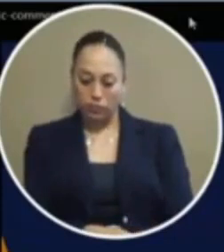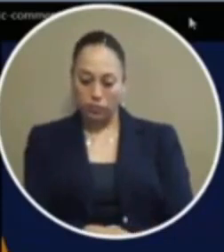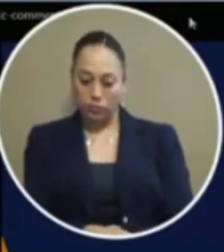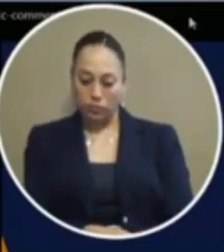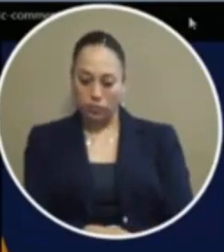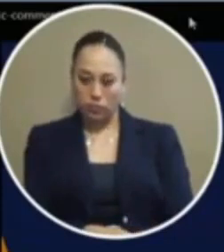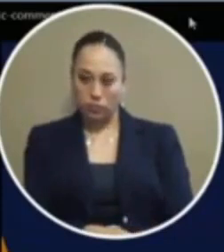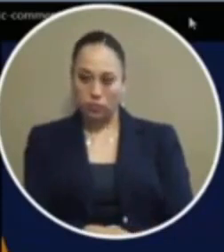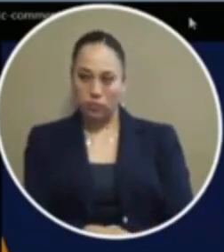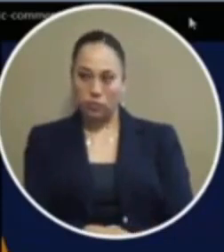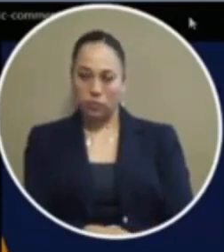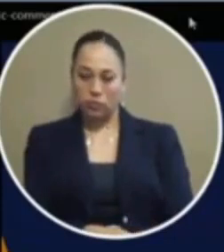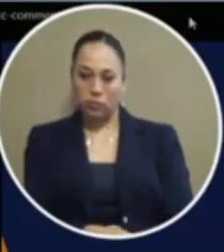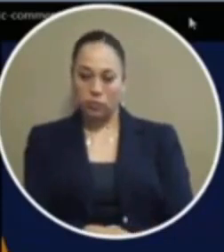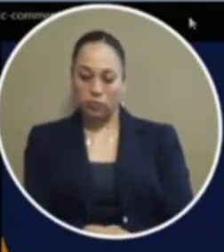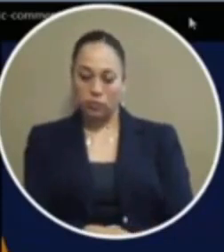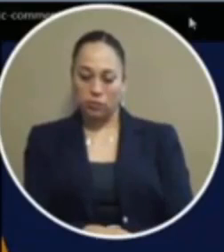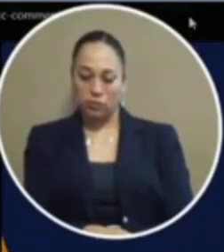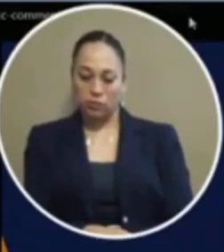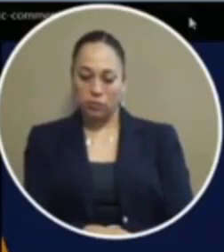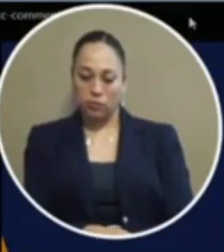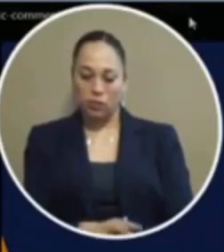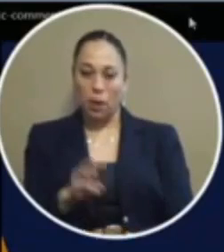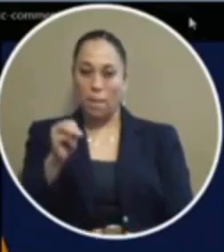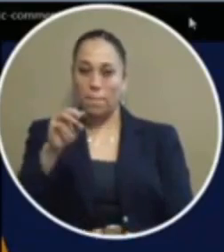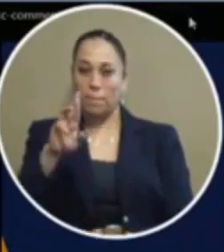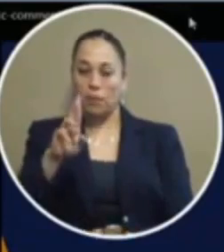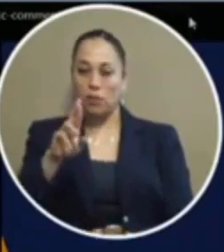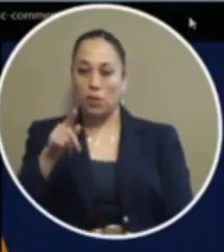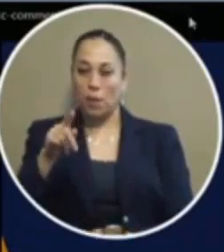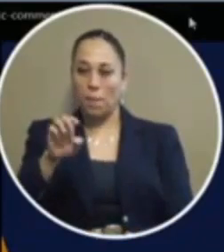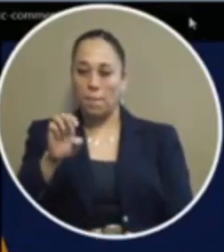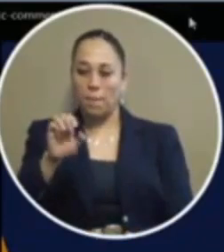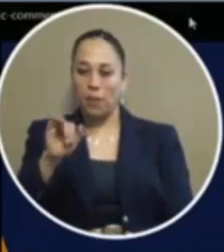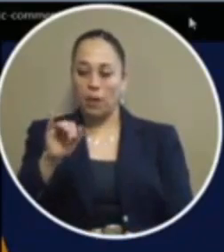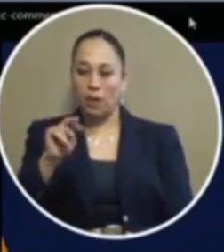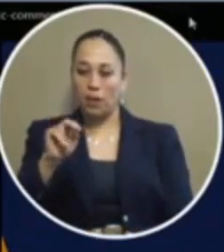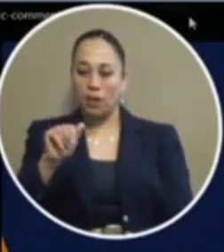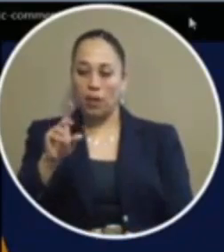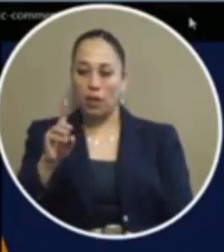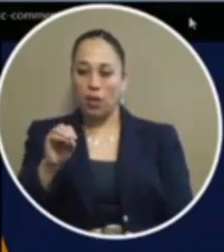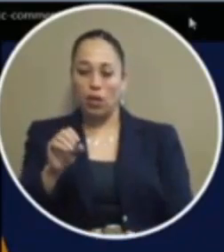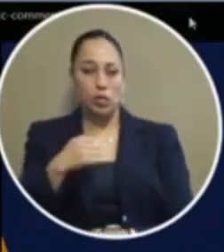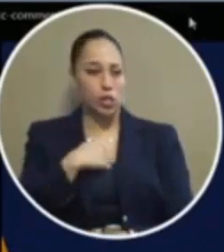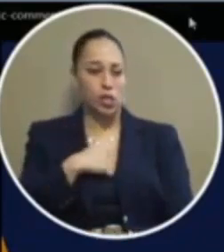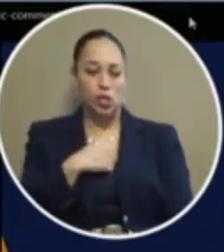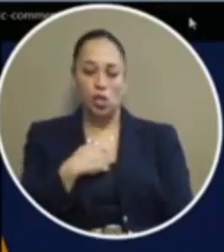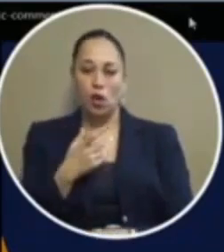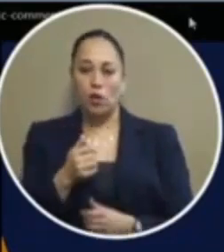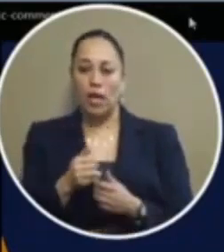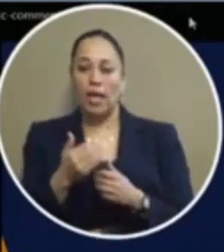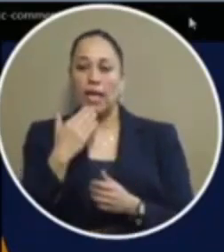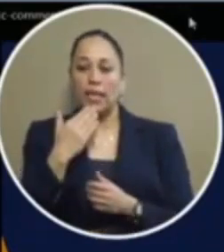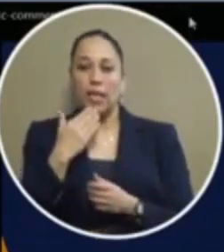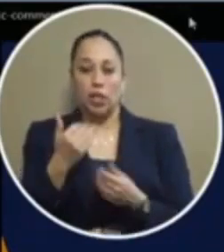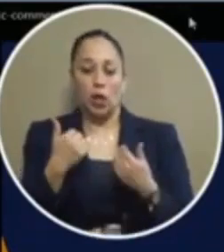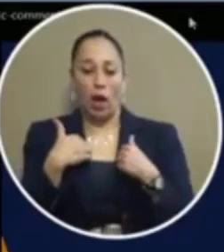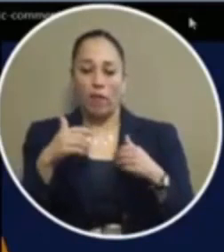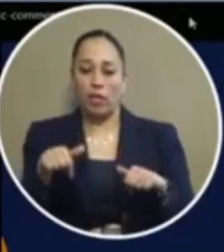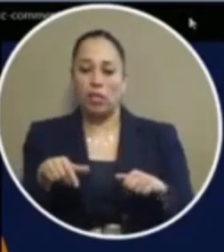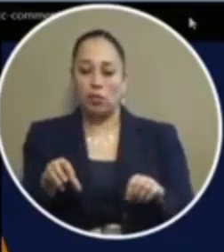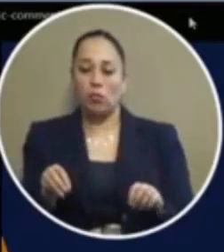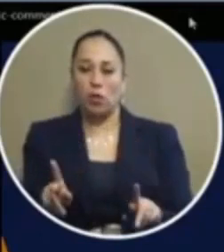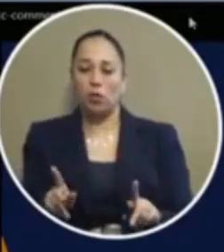good afternoon mr painado hi uh sorry i missed the first call but thank you for a second chance uh